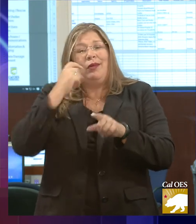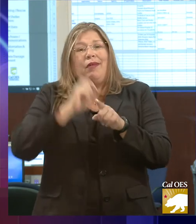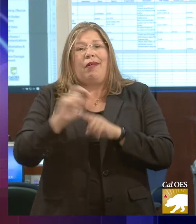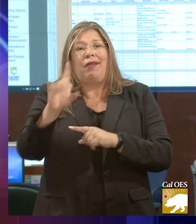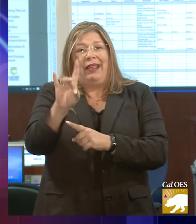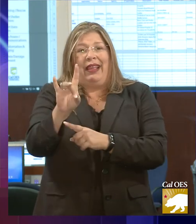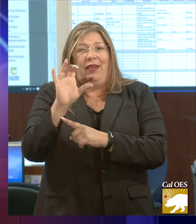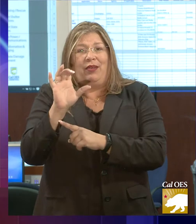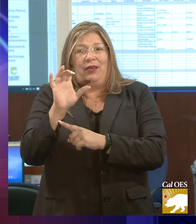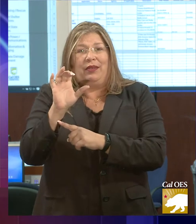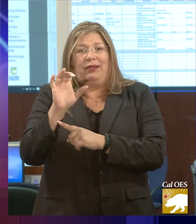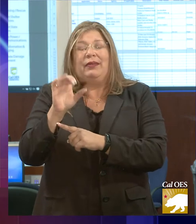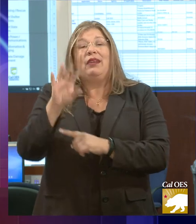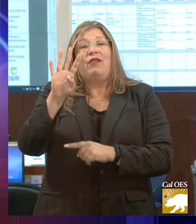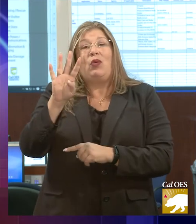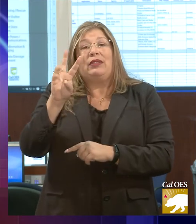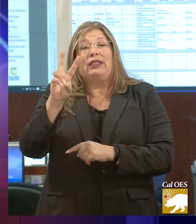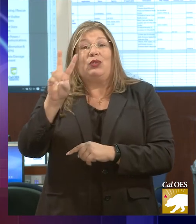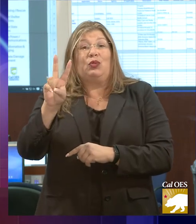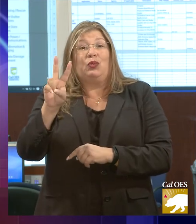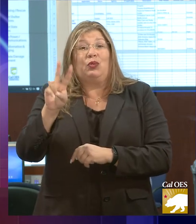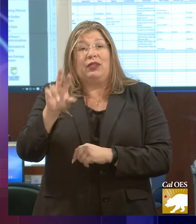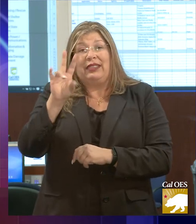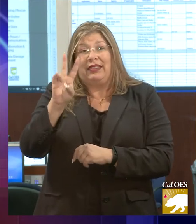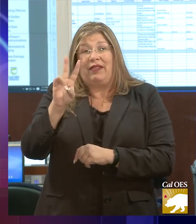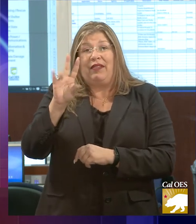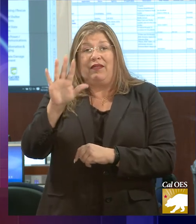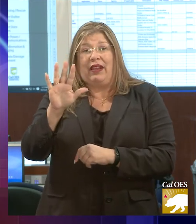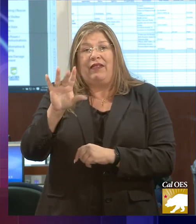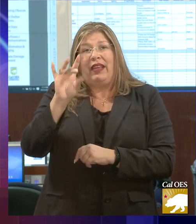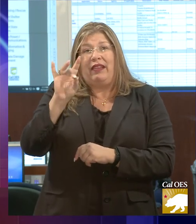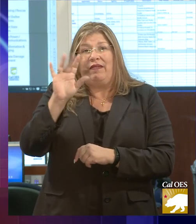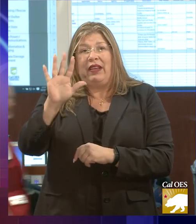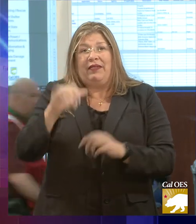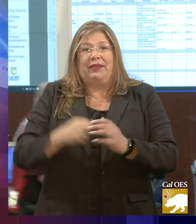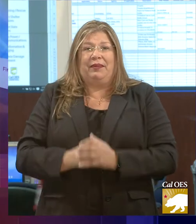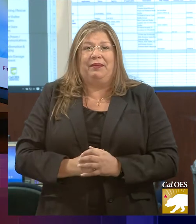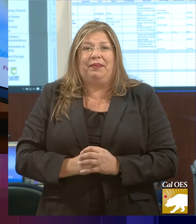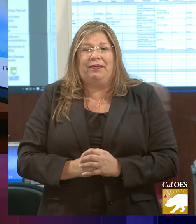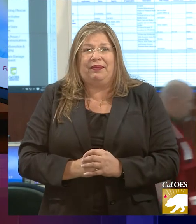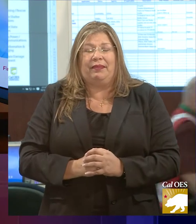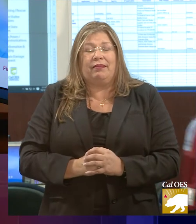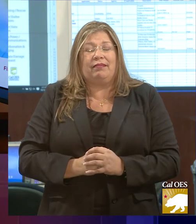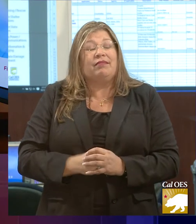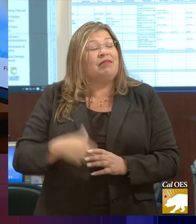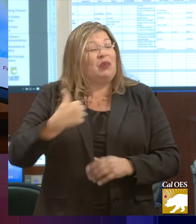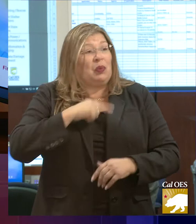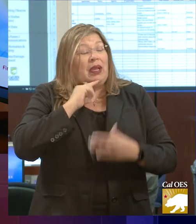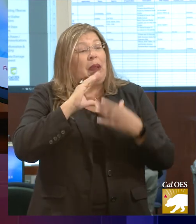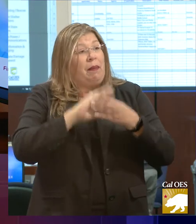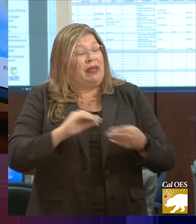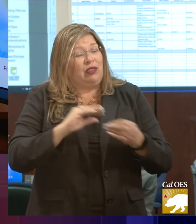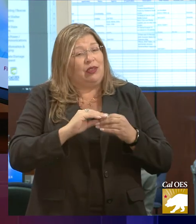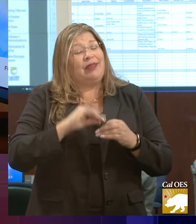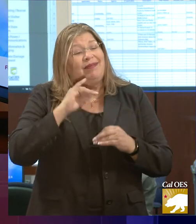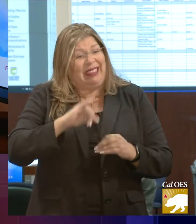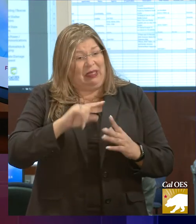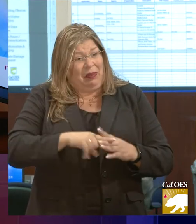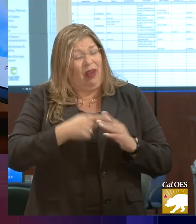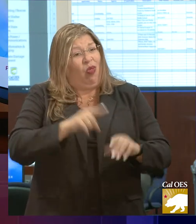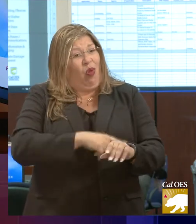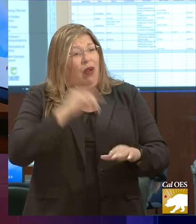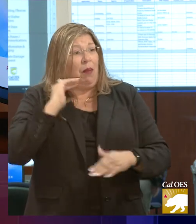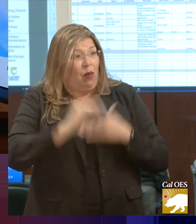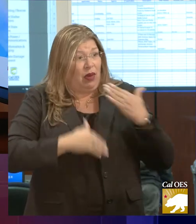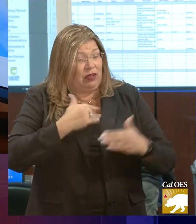800-462-7585. We mentioned the beginning of a long process. You